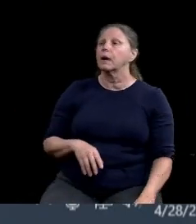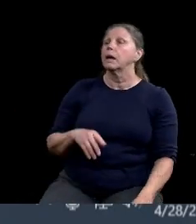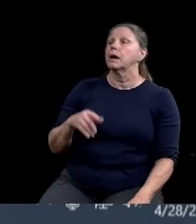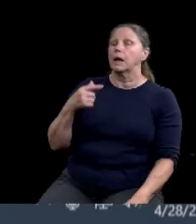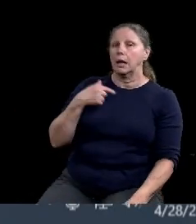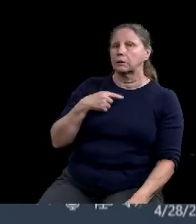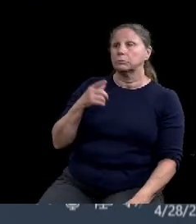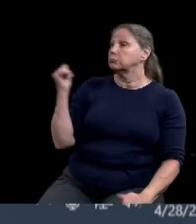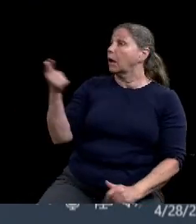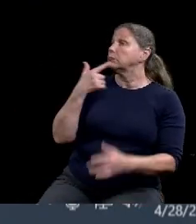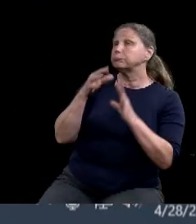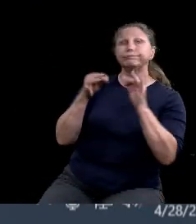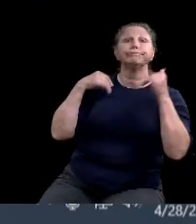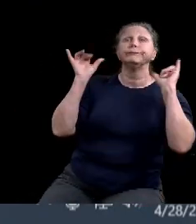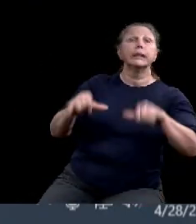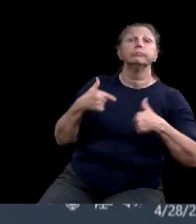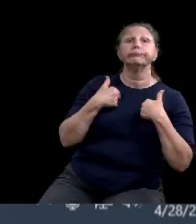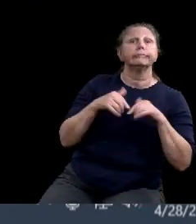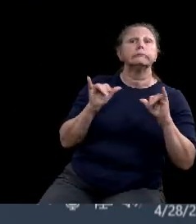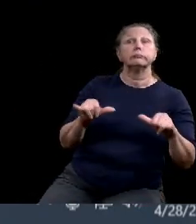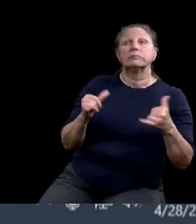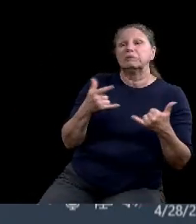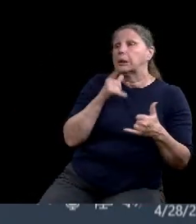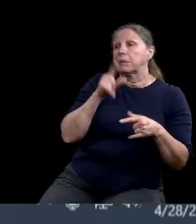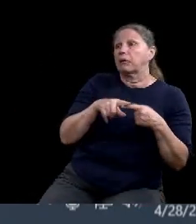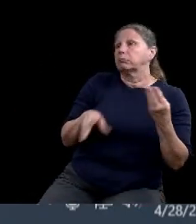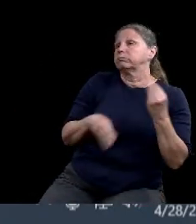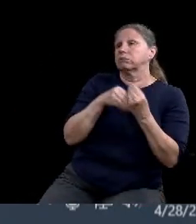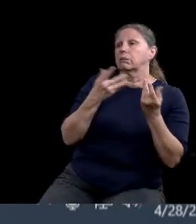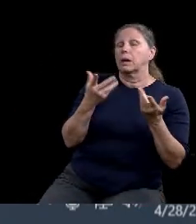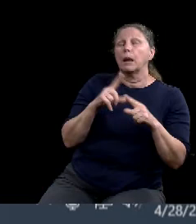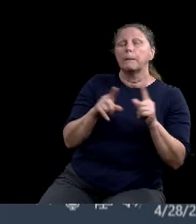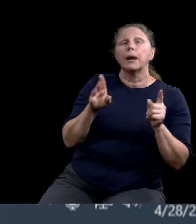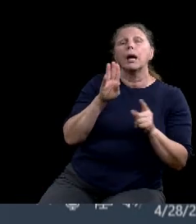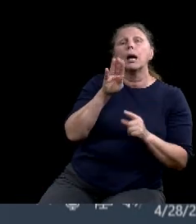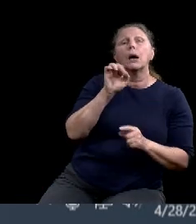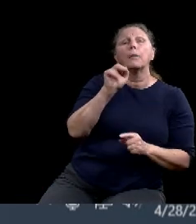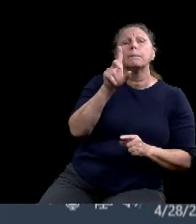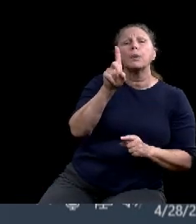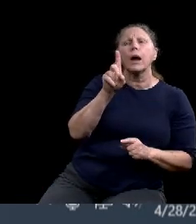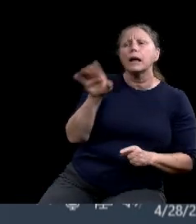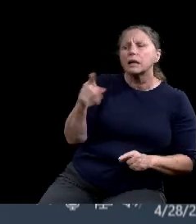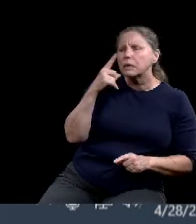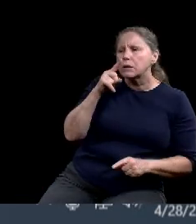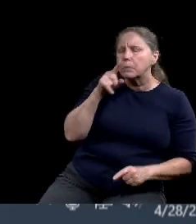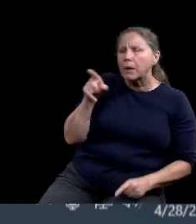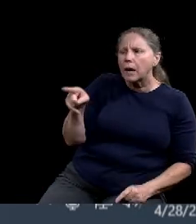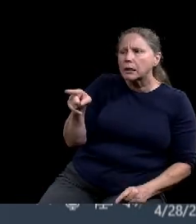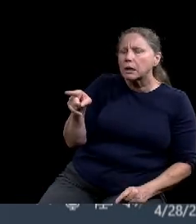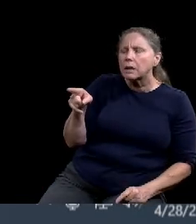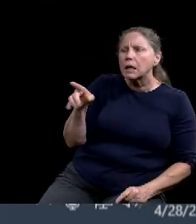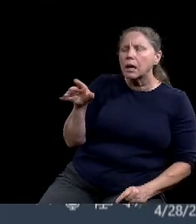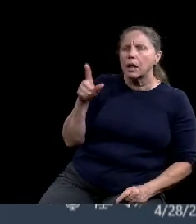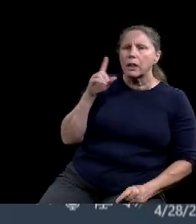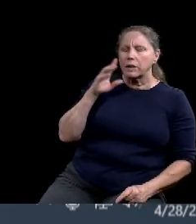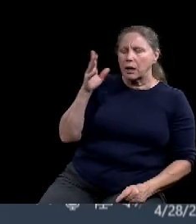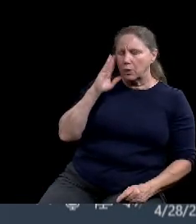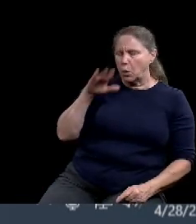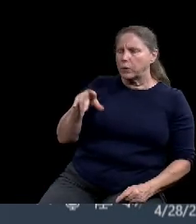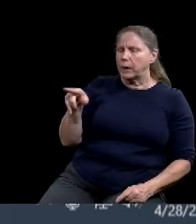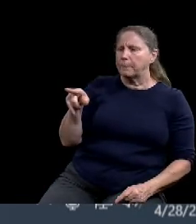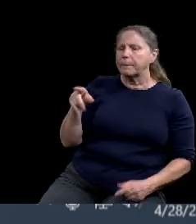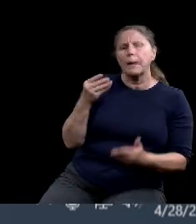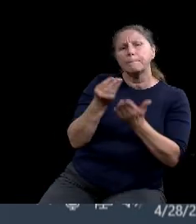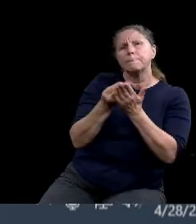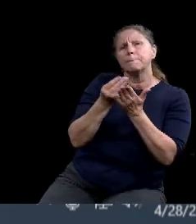need to go through that. Bradley, do you mind just on the parameters of the program? I know that the funding from the, uh, WebMEC and